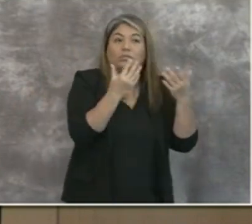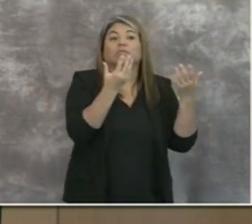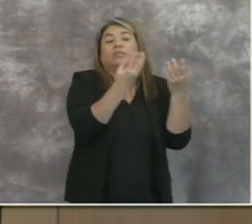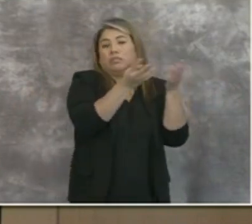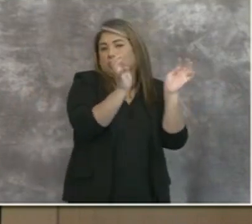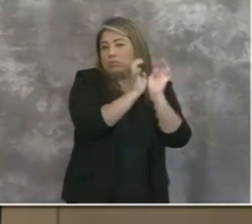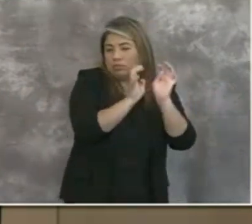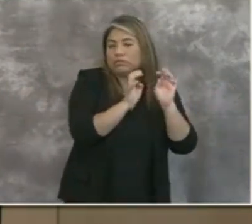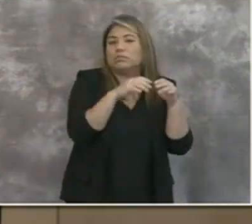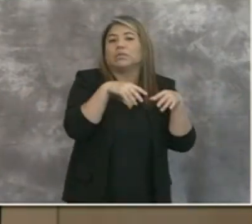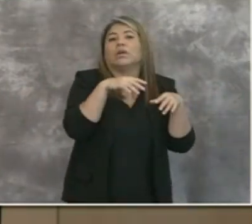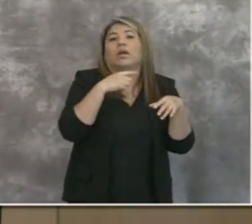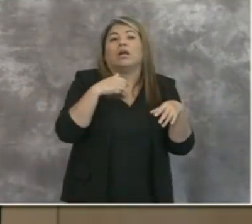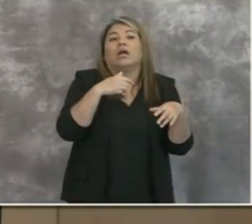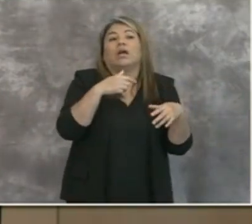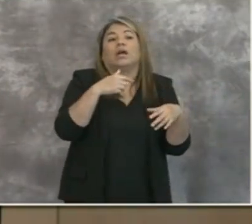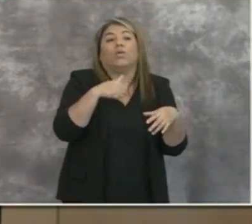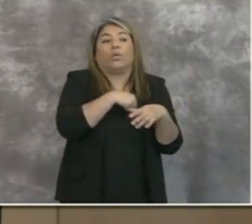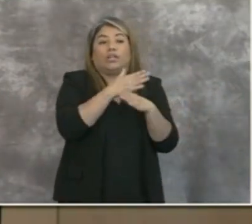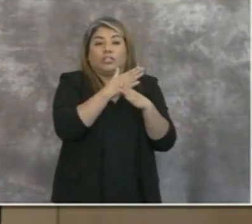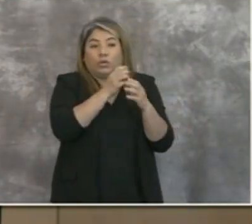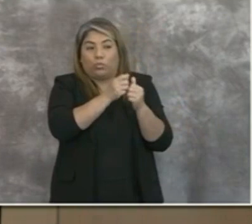agreed, and we shared with them what the,